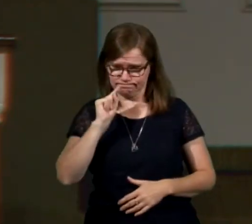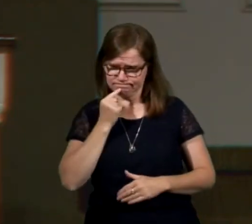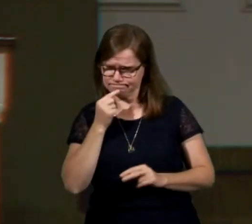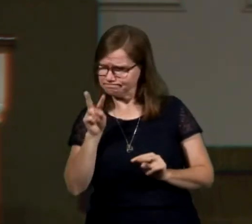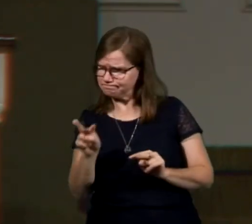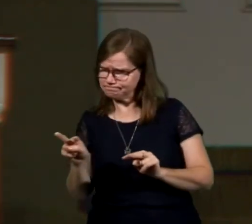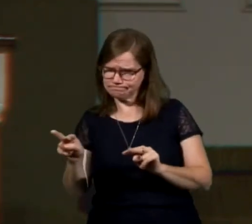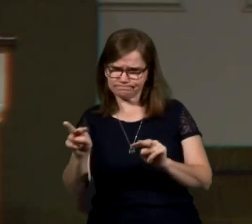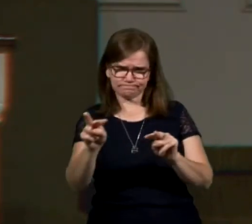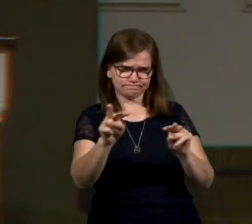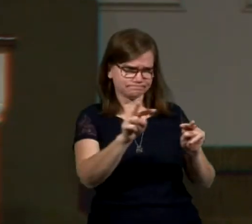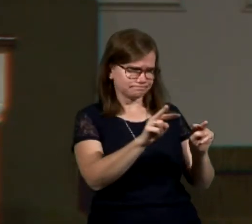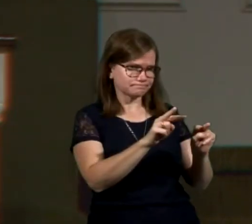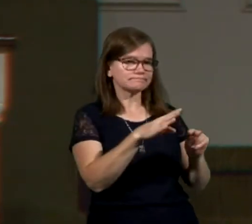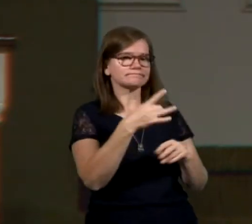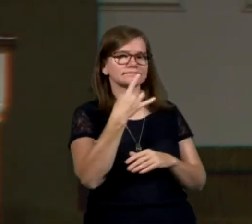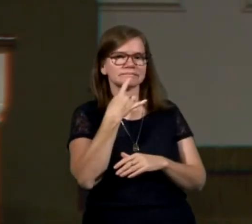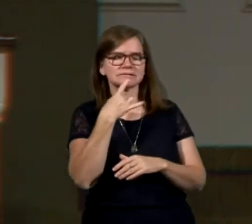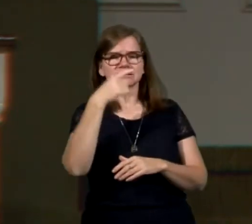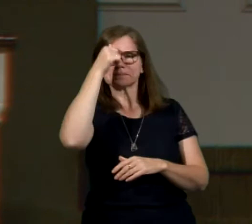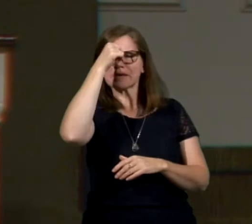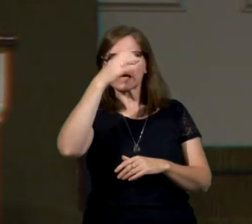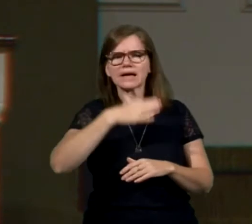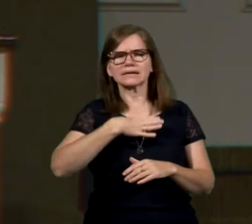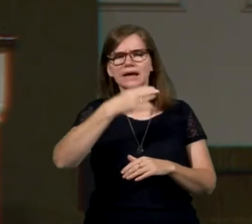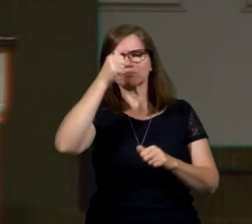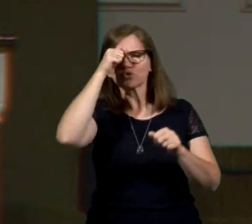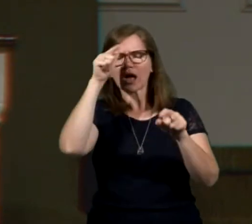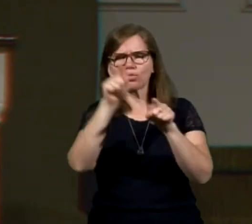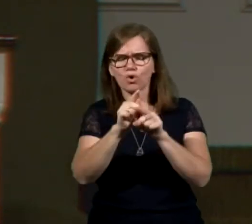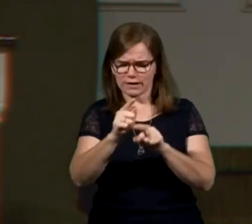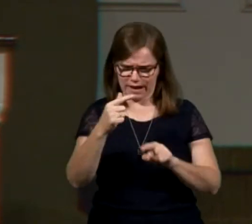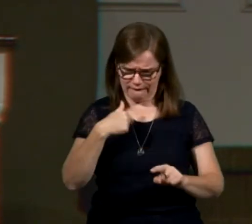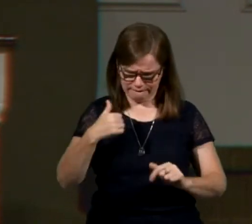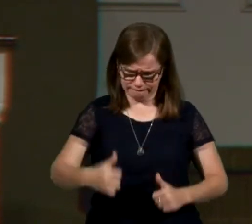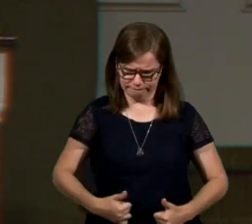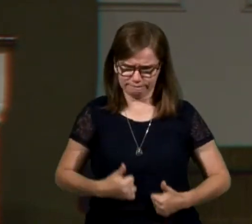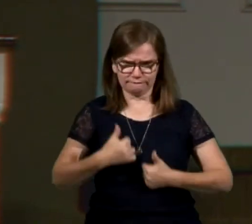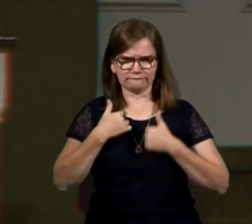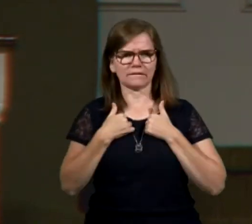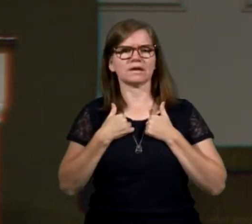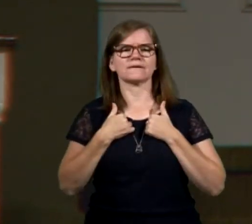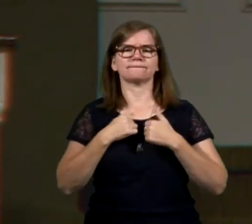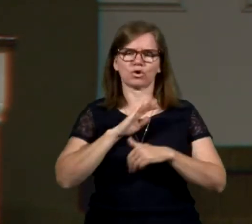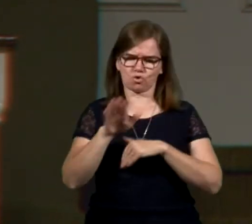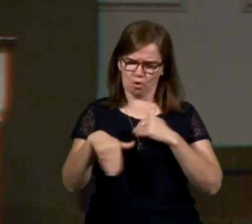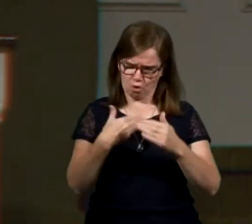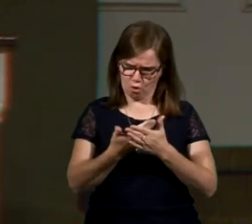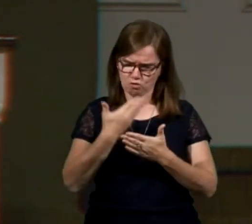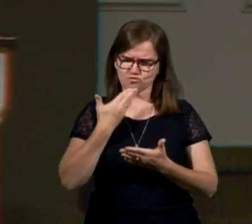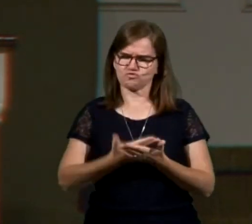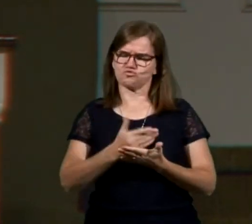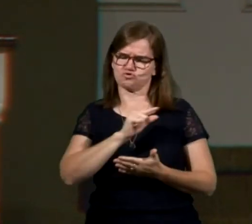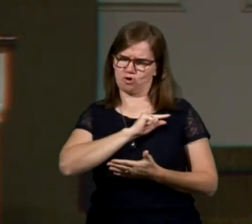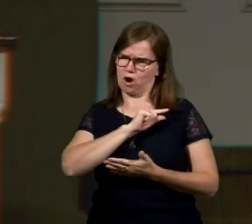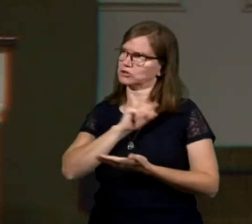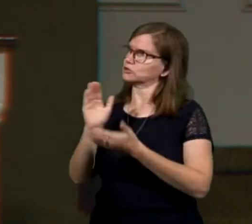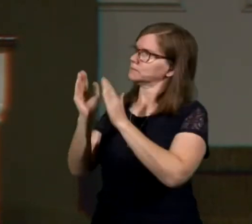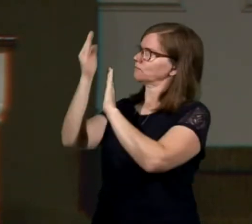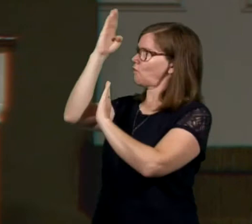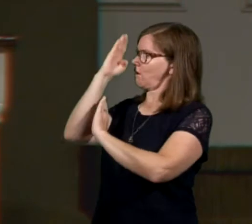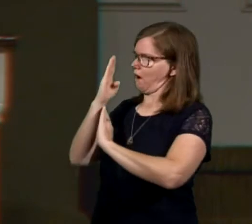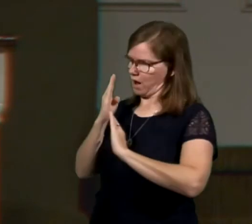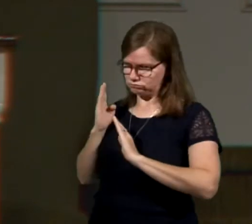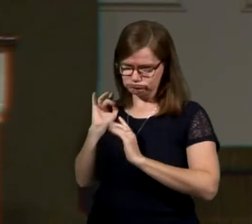the council, said, Men and brethren, I have lived in all good conscience before God unto this